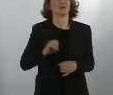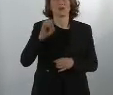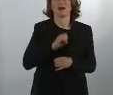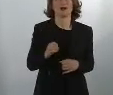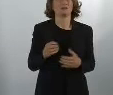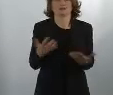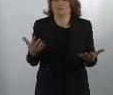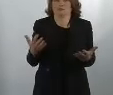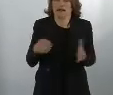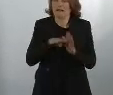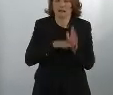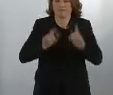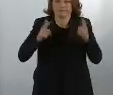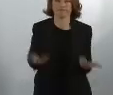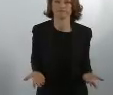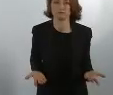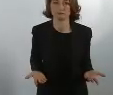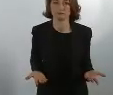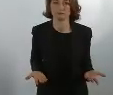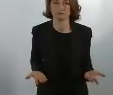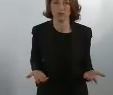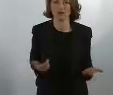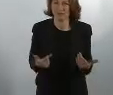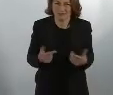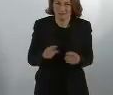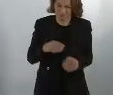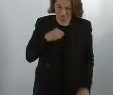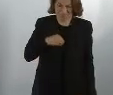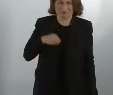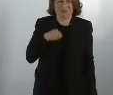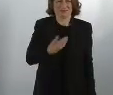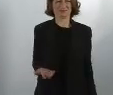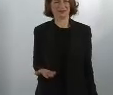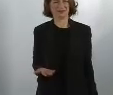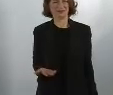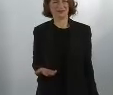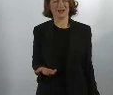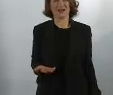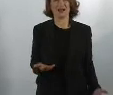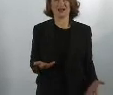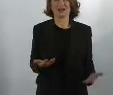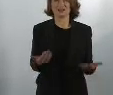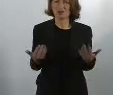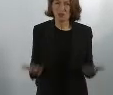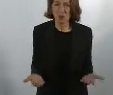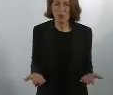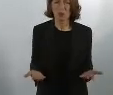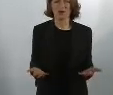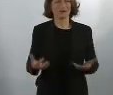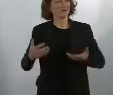we do not have common rules in Europe, and it is quite embarrassing